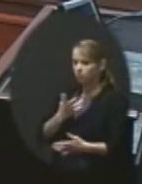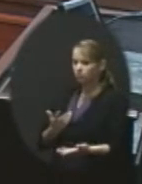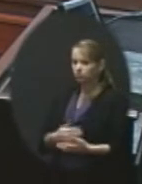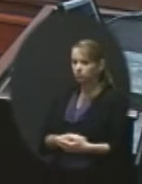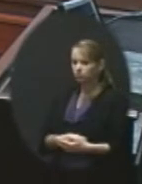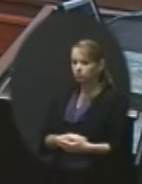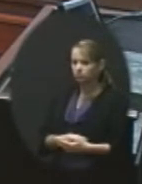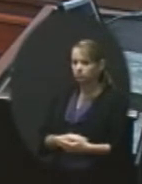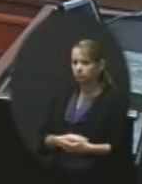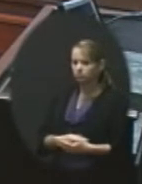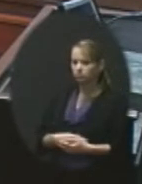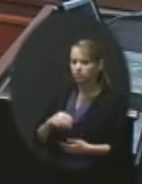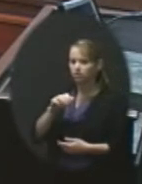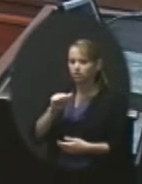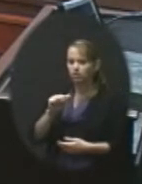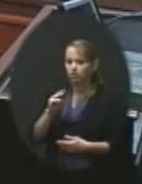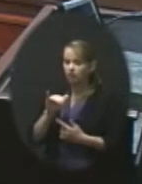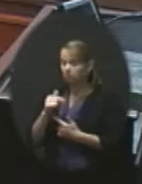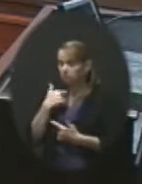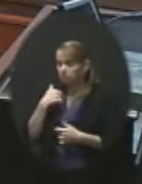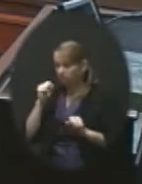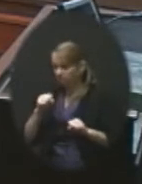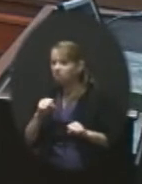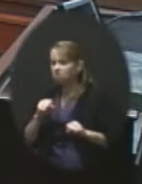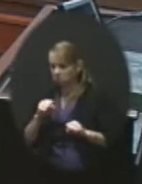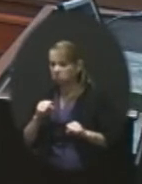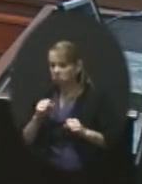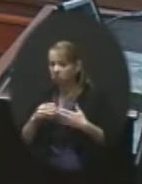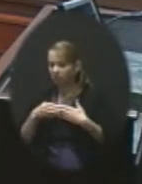I can be flexible that evening. Five-thirty?